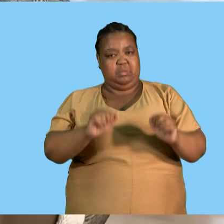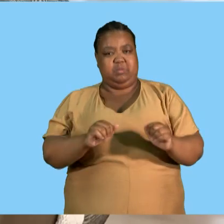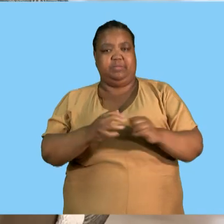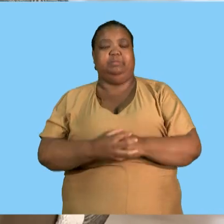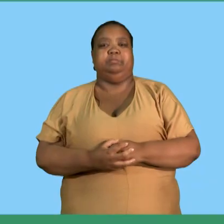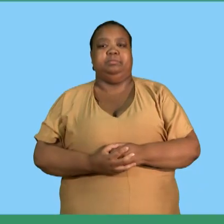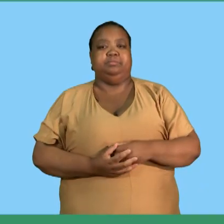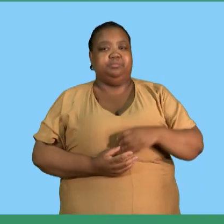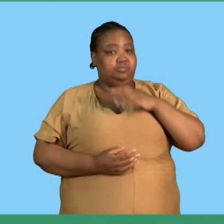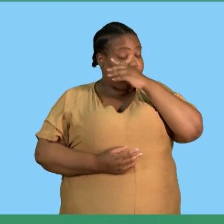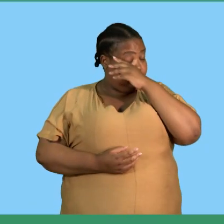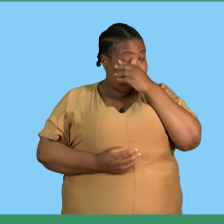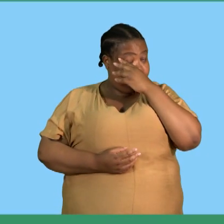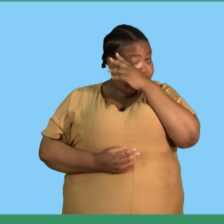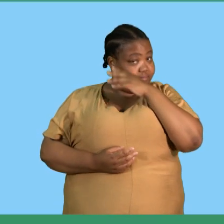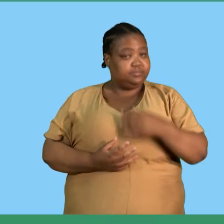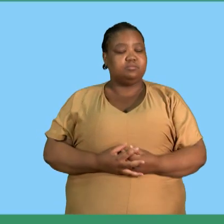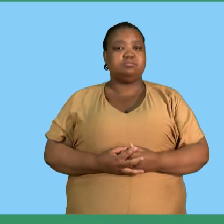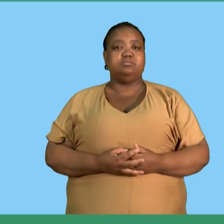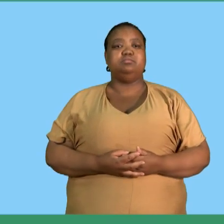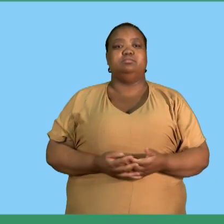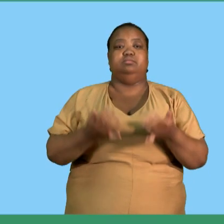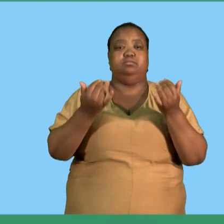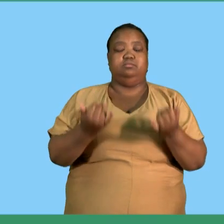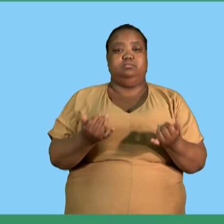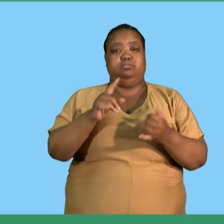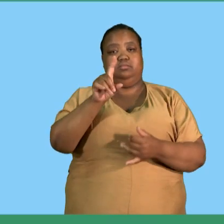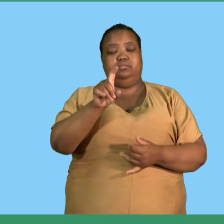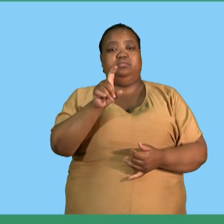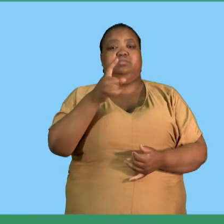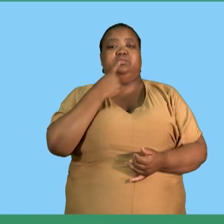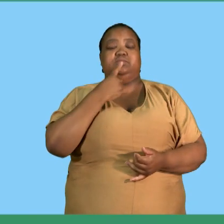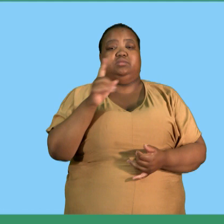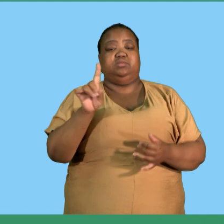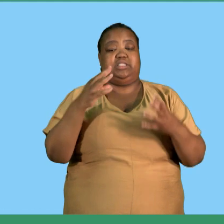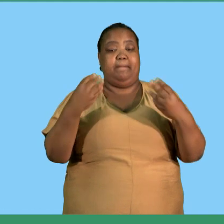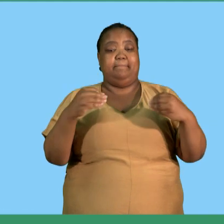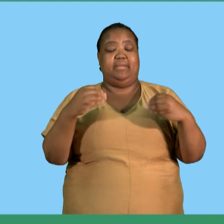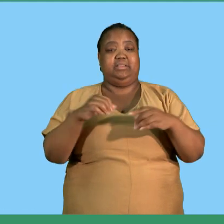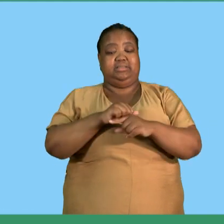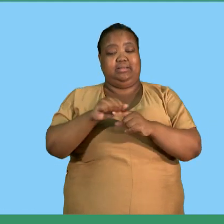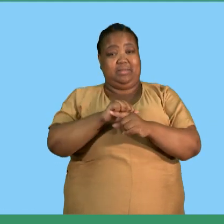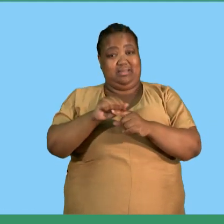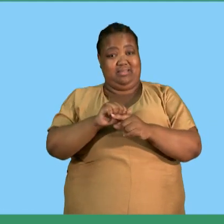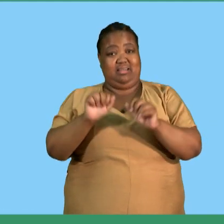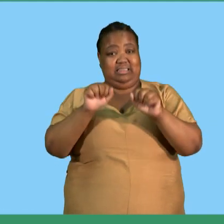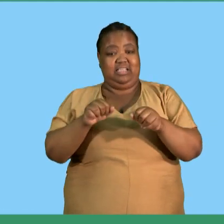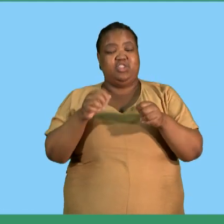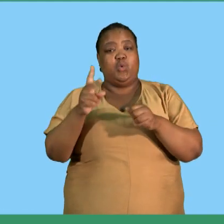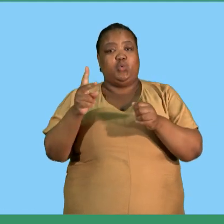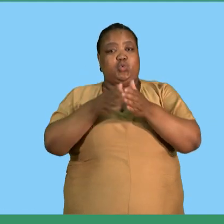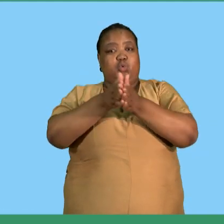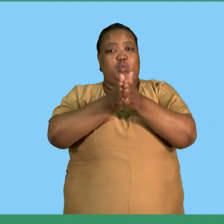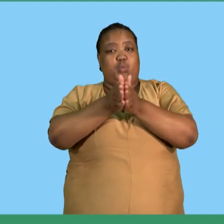is unfair advertising now the question said to you identify the business practice and then also